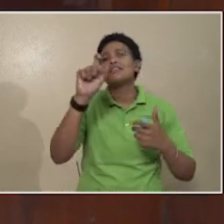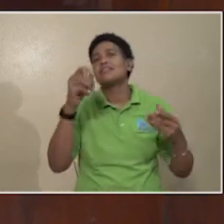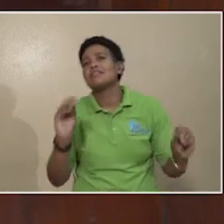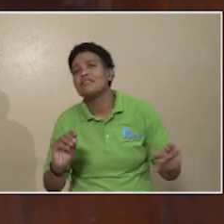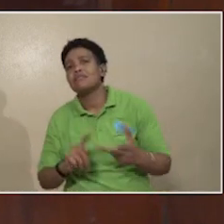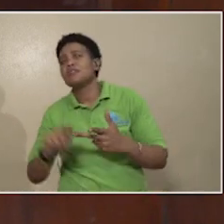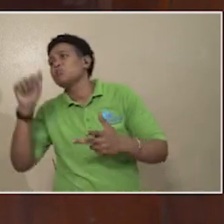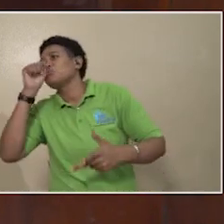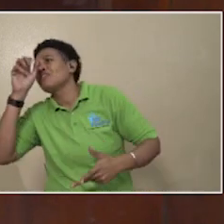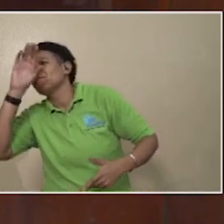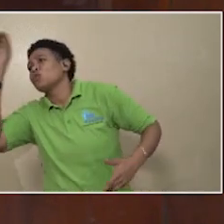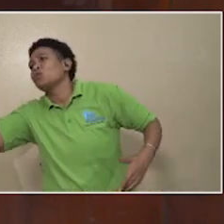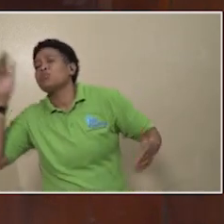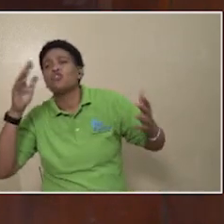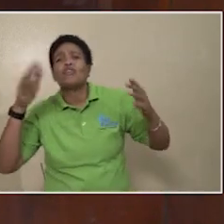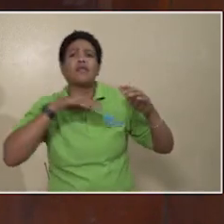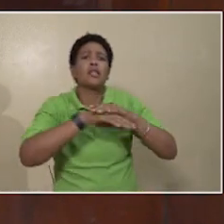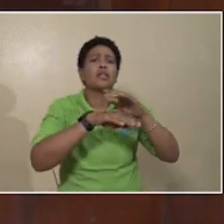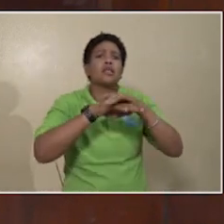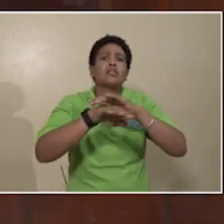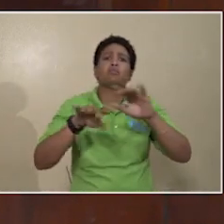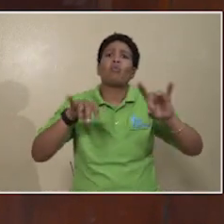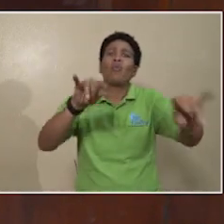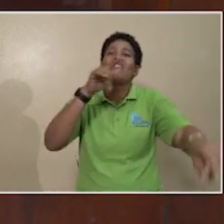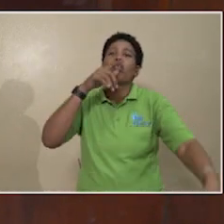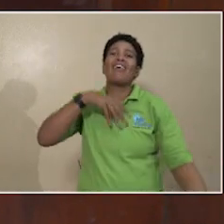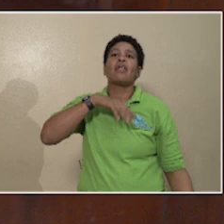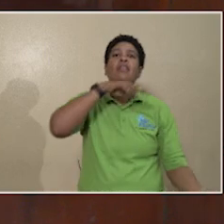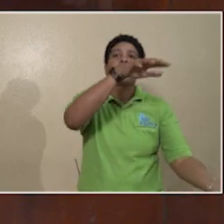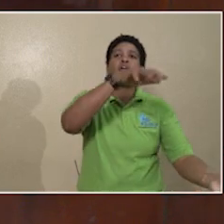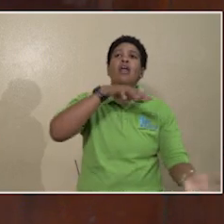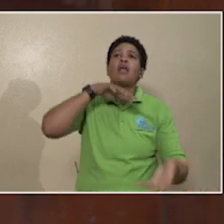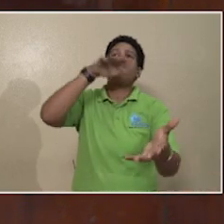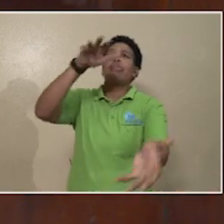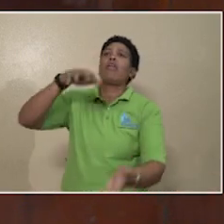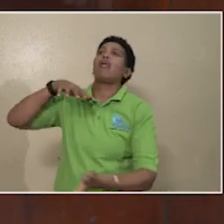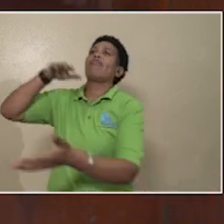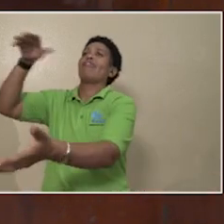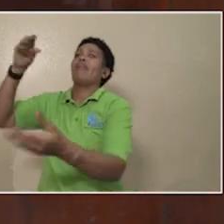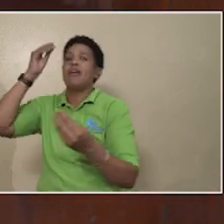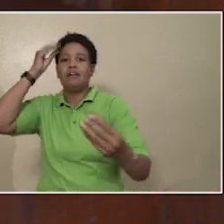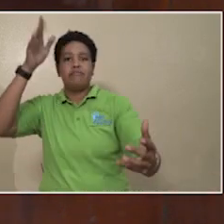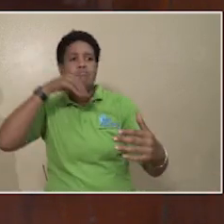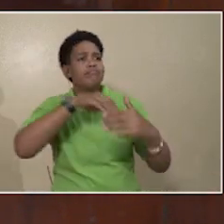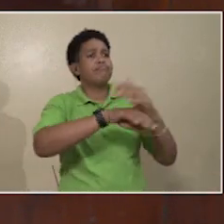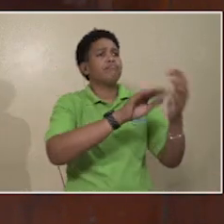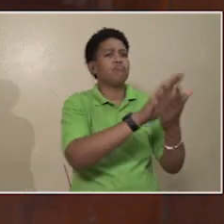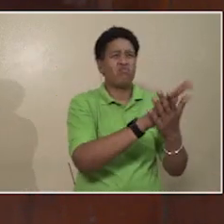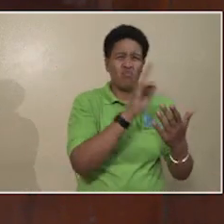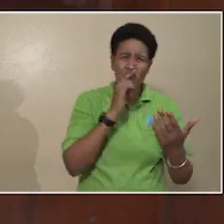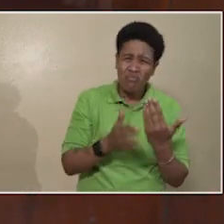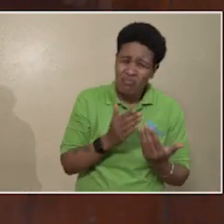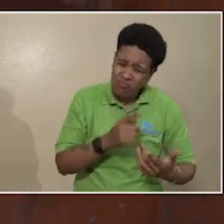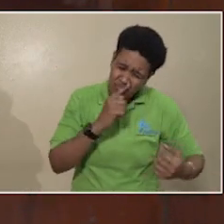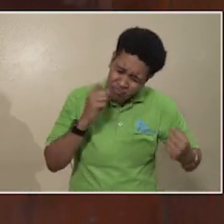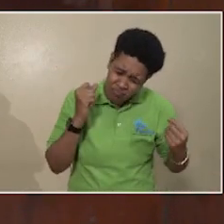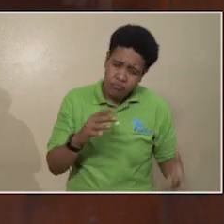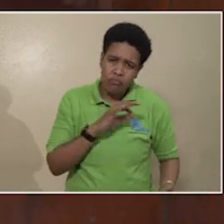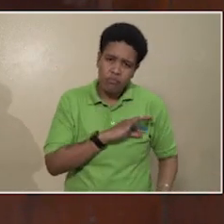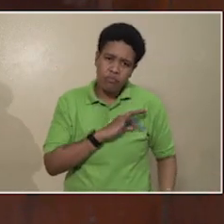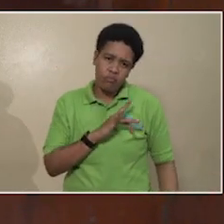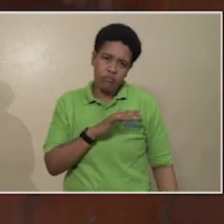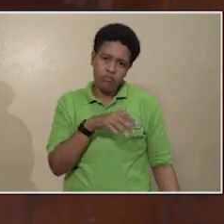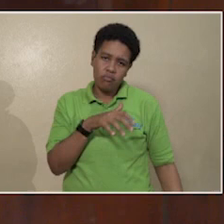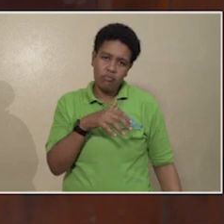the private sector, generally to get into the educational system and so many benefits